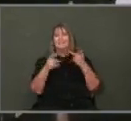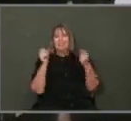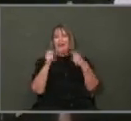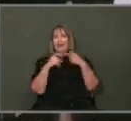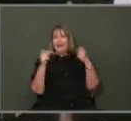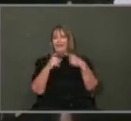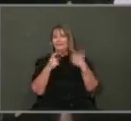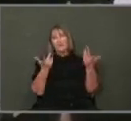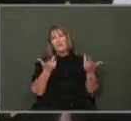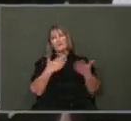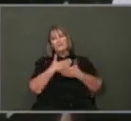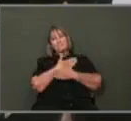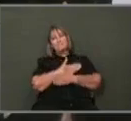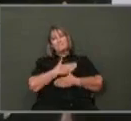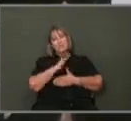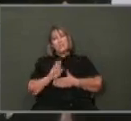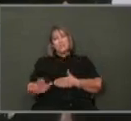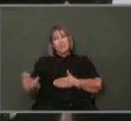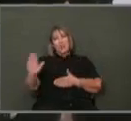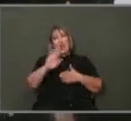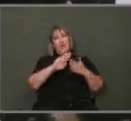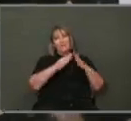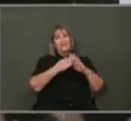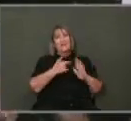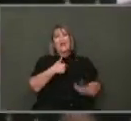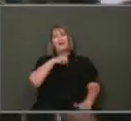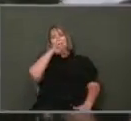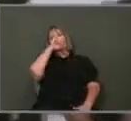departments. And I love little Homer.